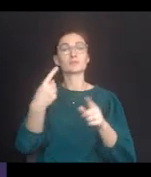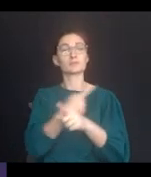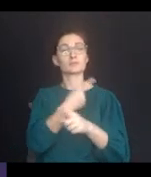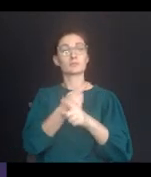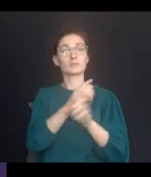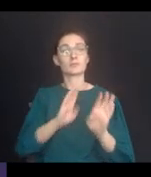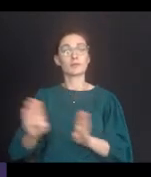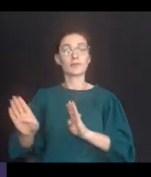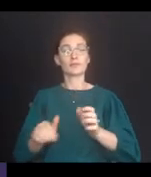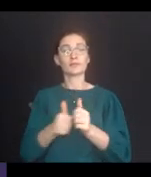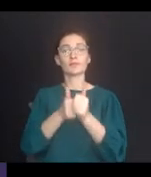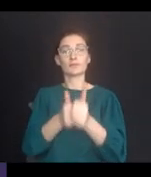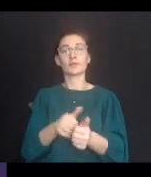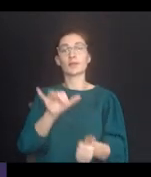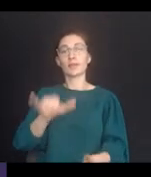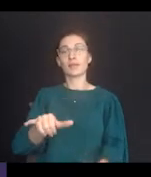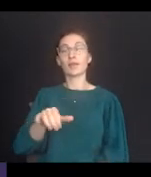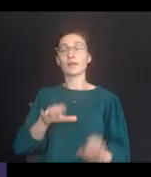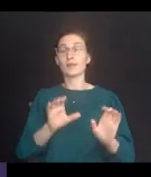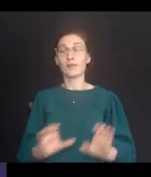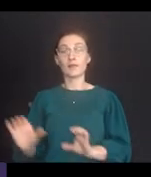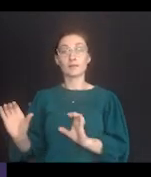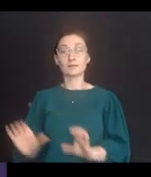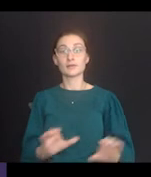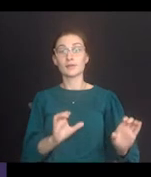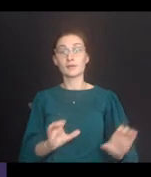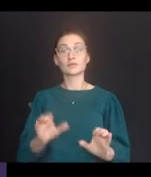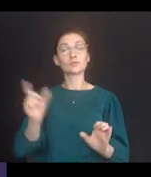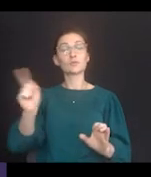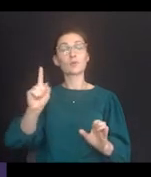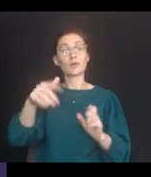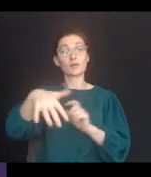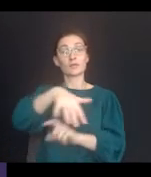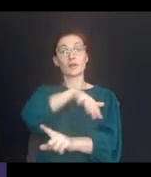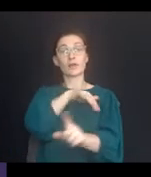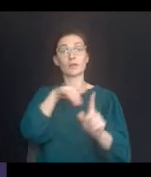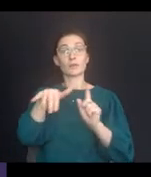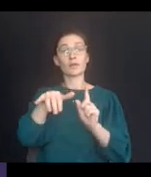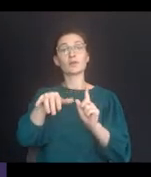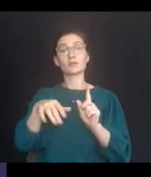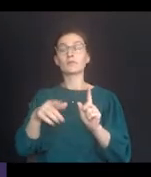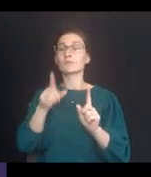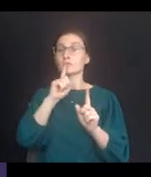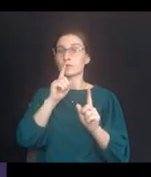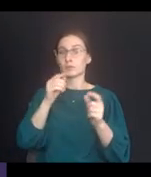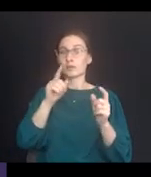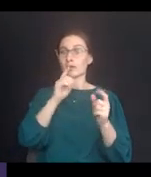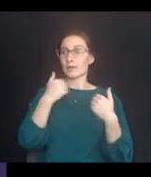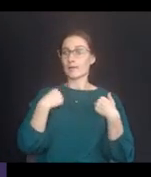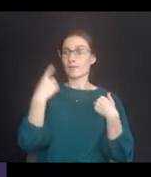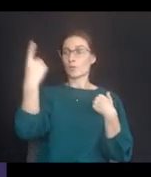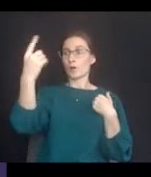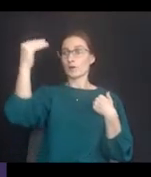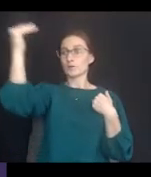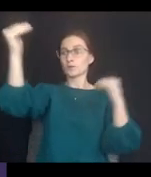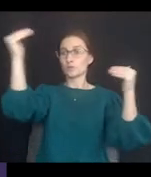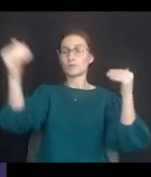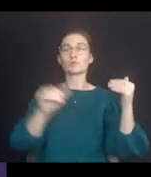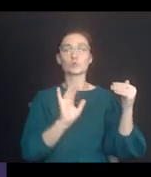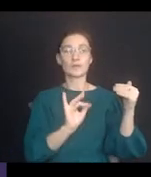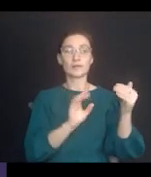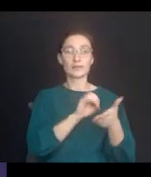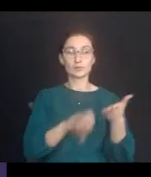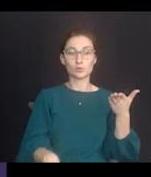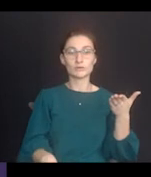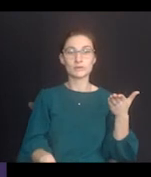according to its code of conduct in an environment where supervision is provided at a 1 to 25 adult to students ratio.